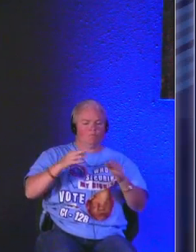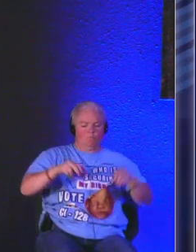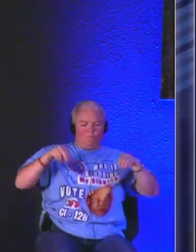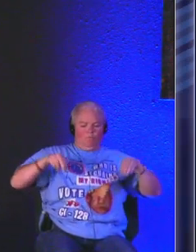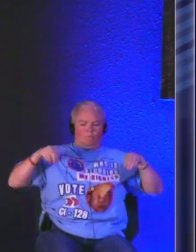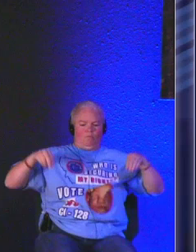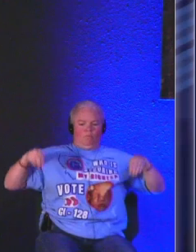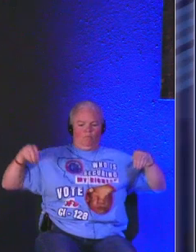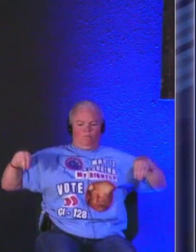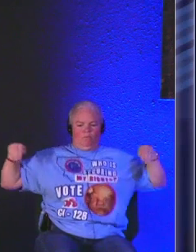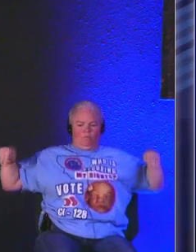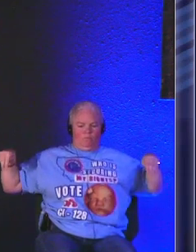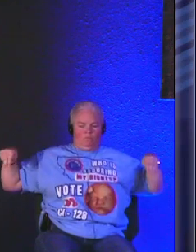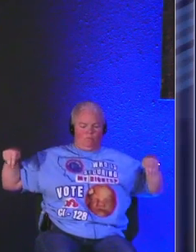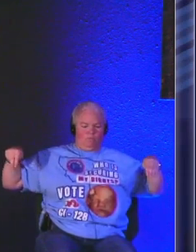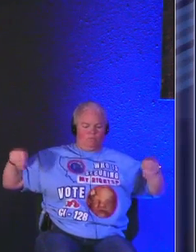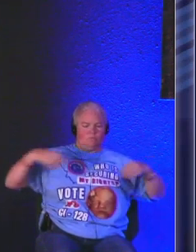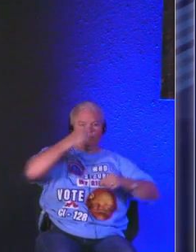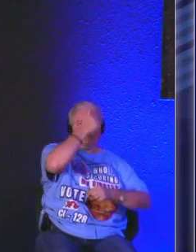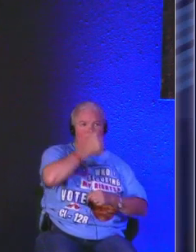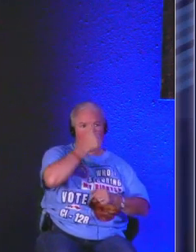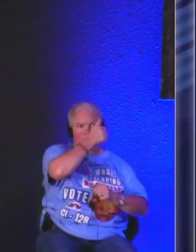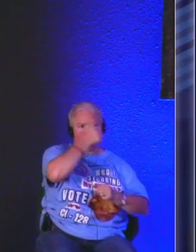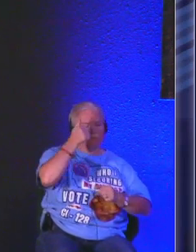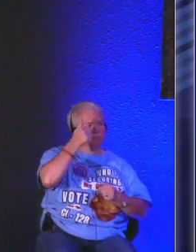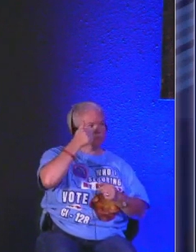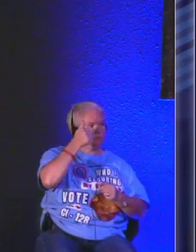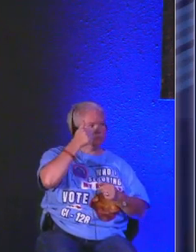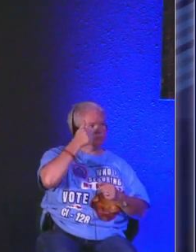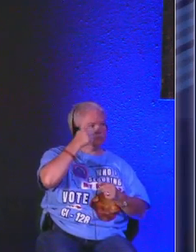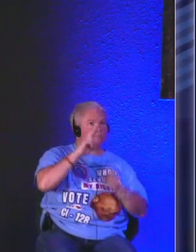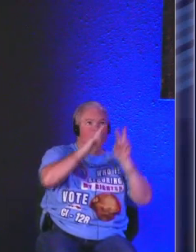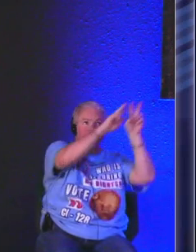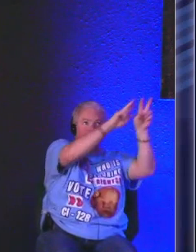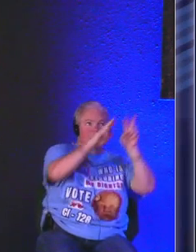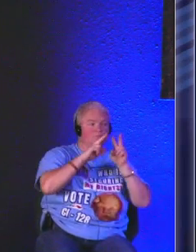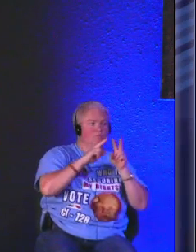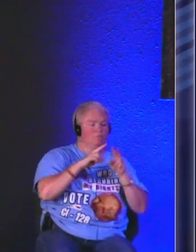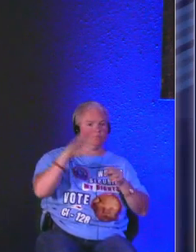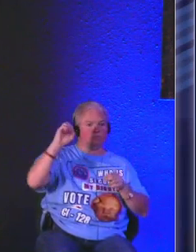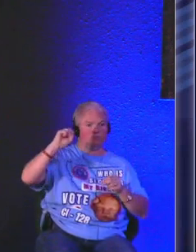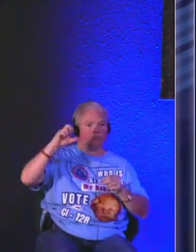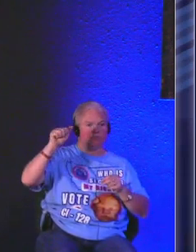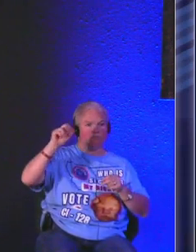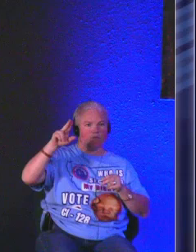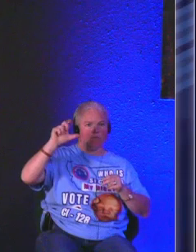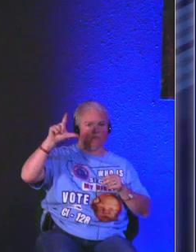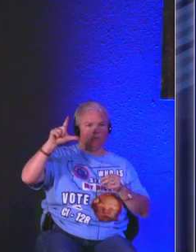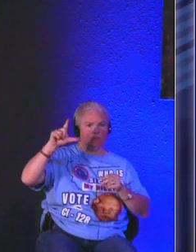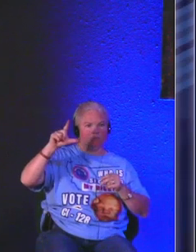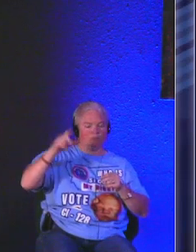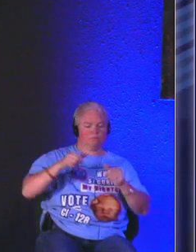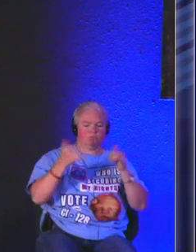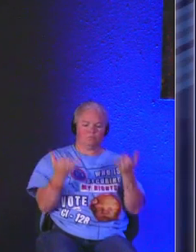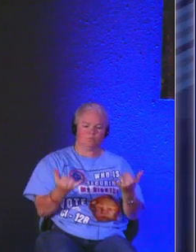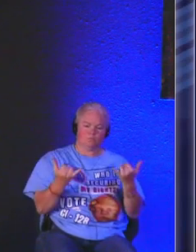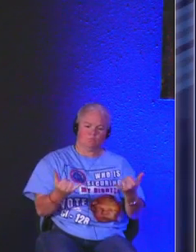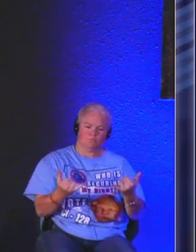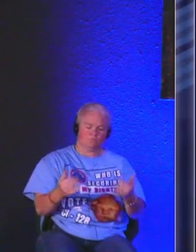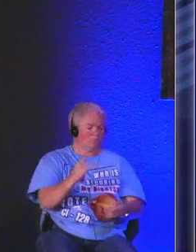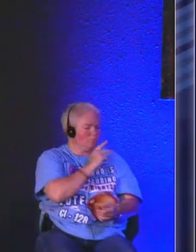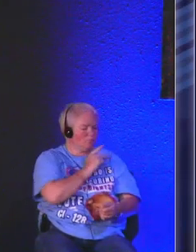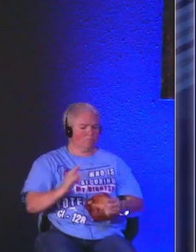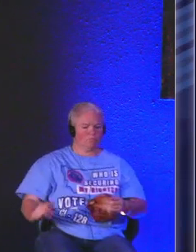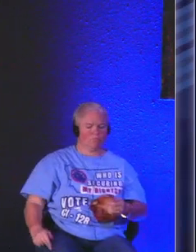step back from that and not assert that anointing because he had to honor Saul the current king and